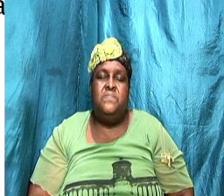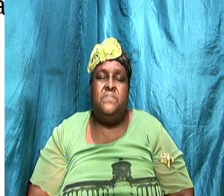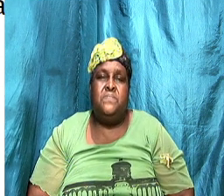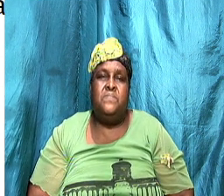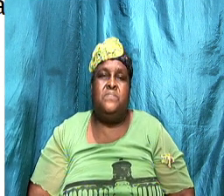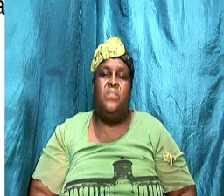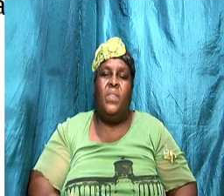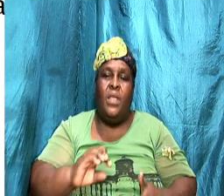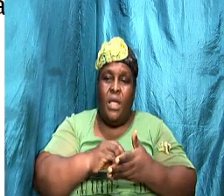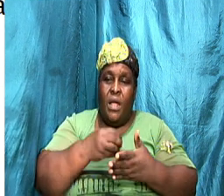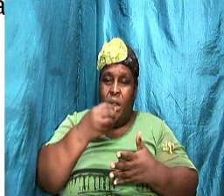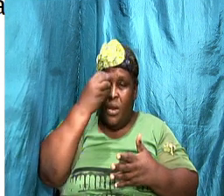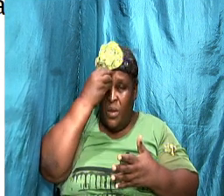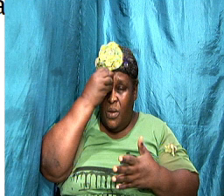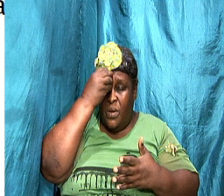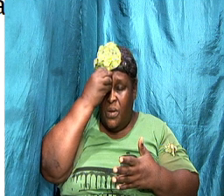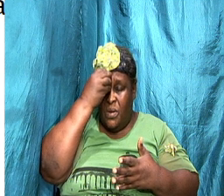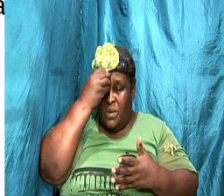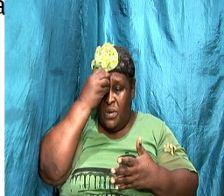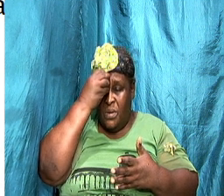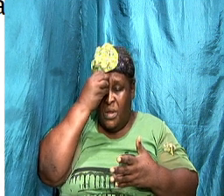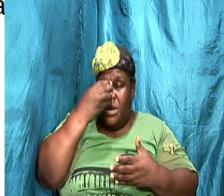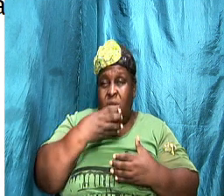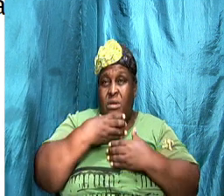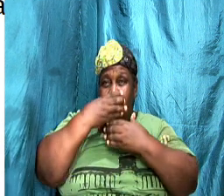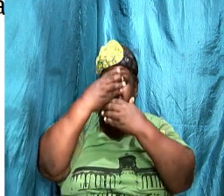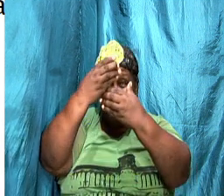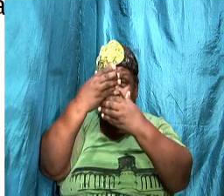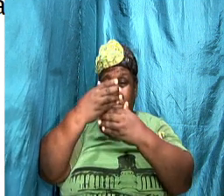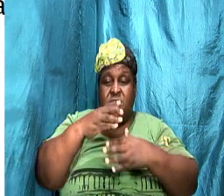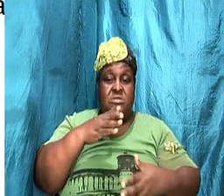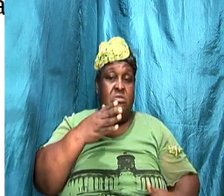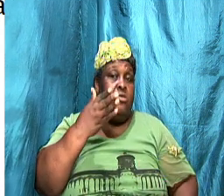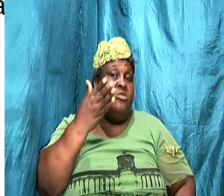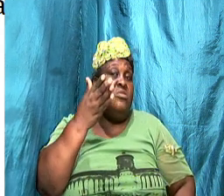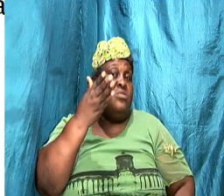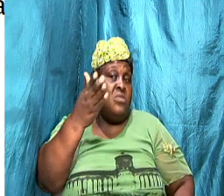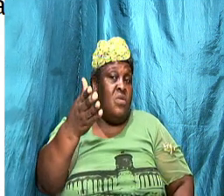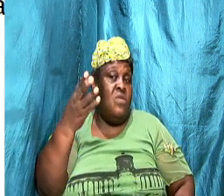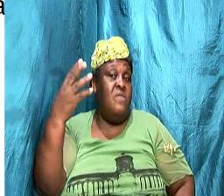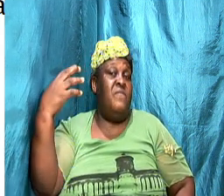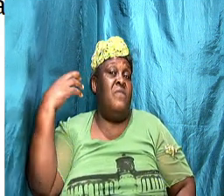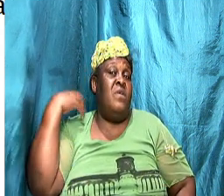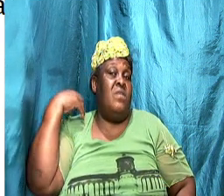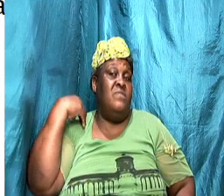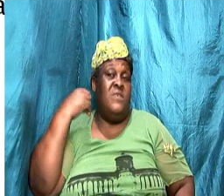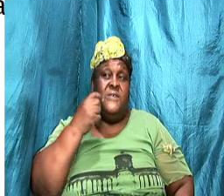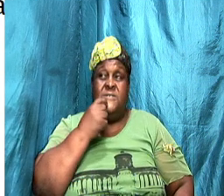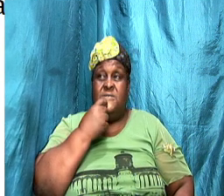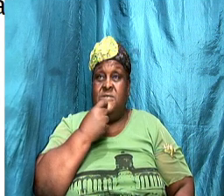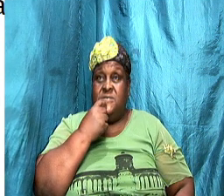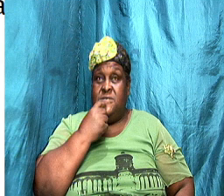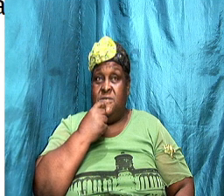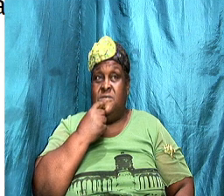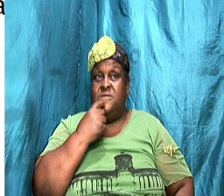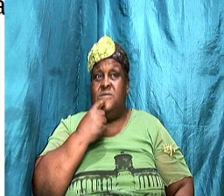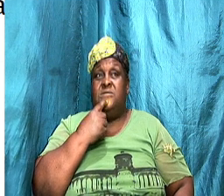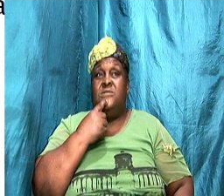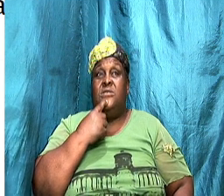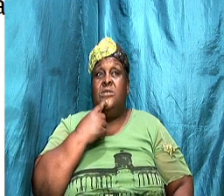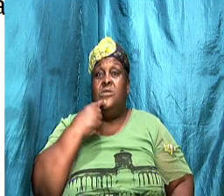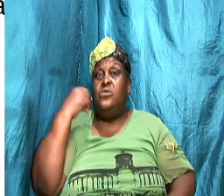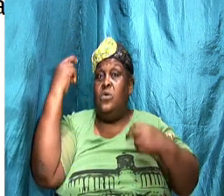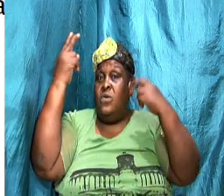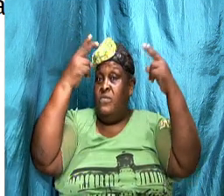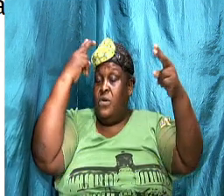learn to confess your faults if you are serious about overcoming communication issues in your marriage you must